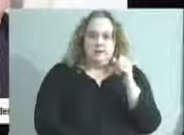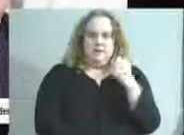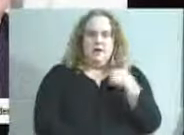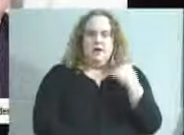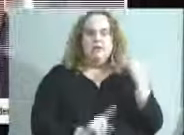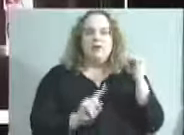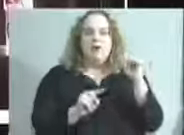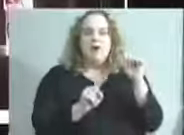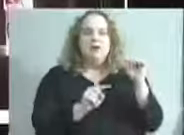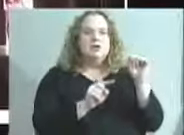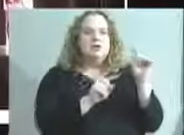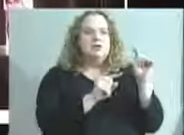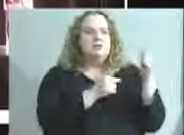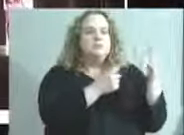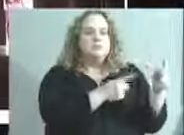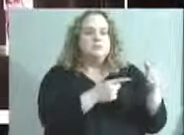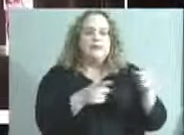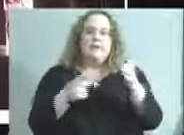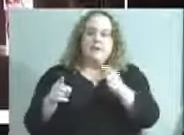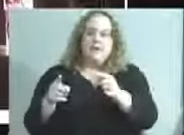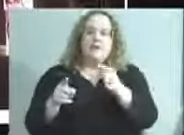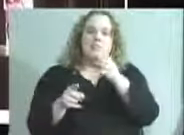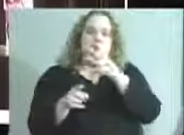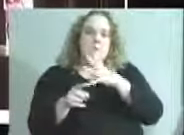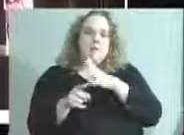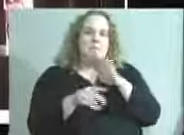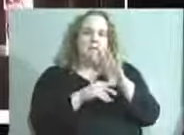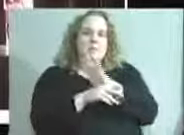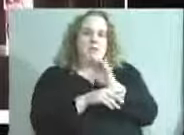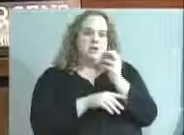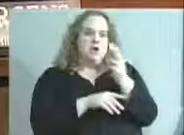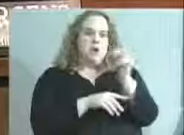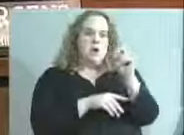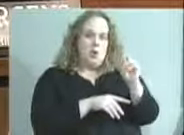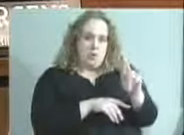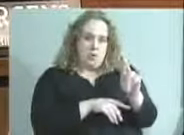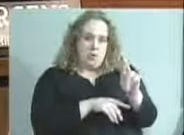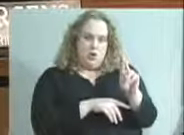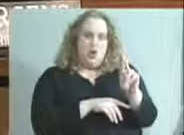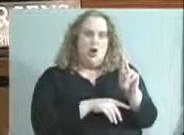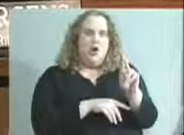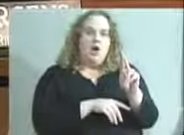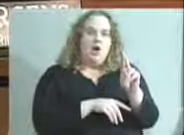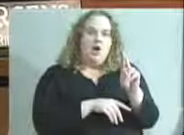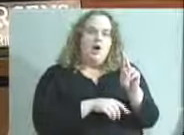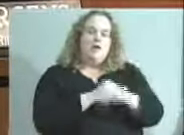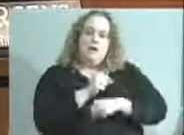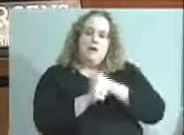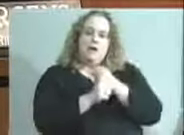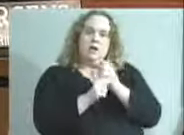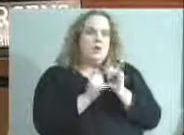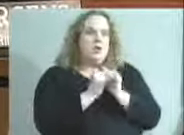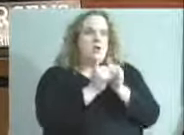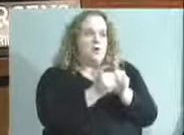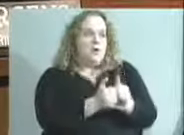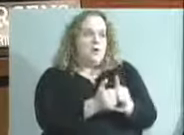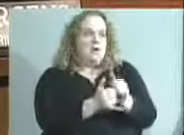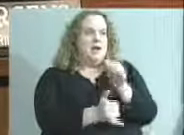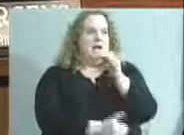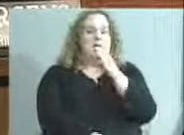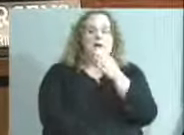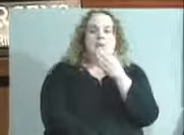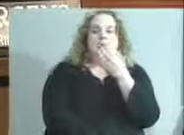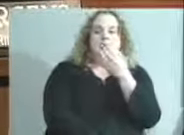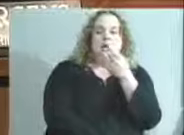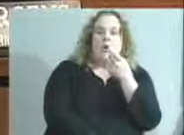Business Owner of the Year Awards, and congratulations to Board Member Horne for being an award finalist,